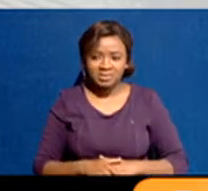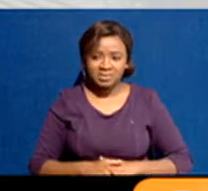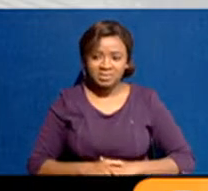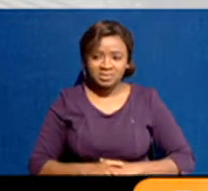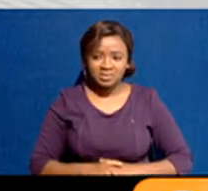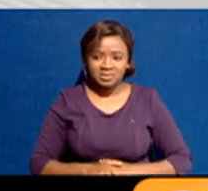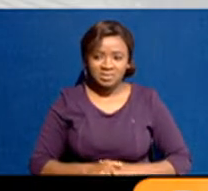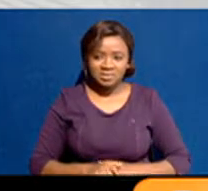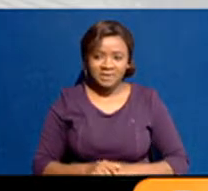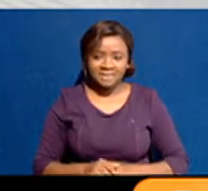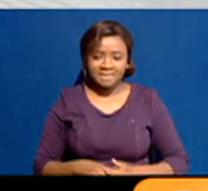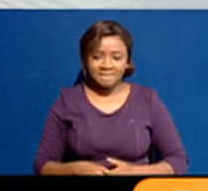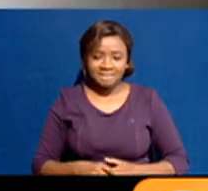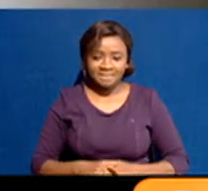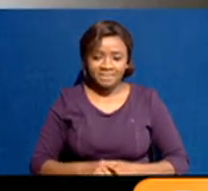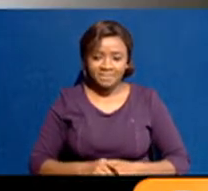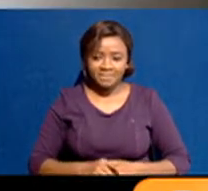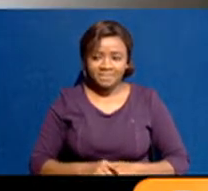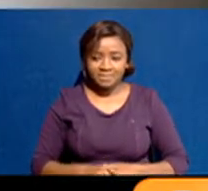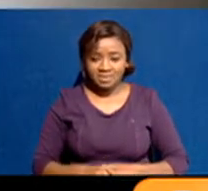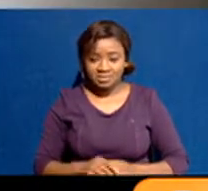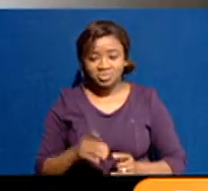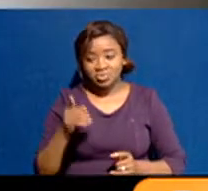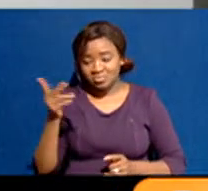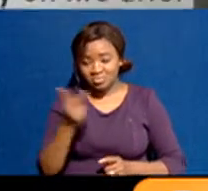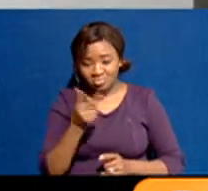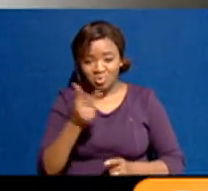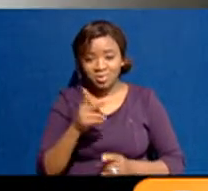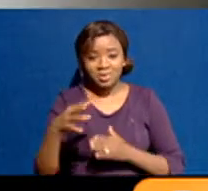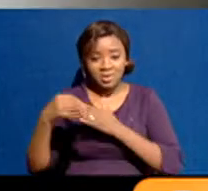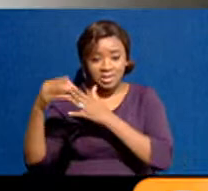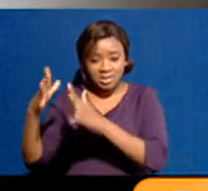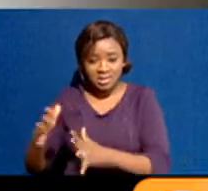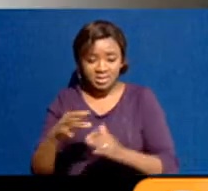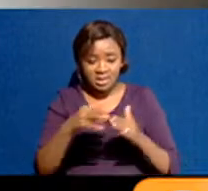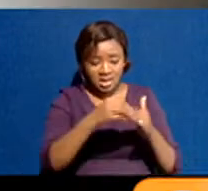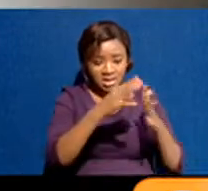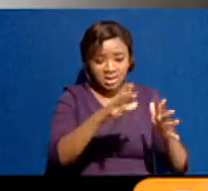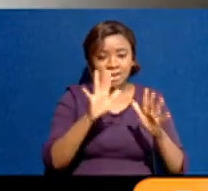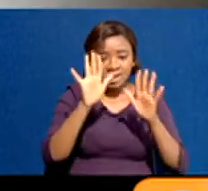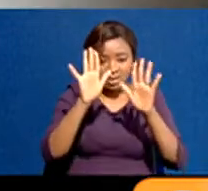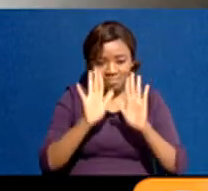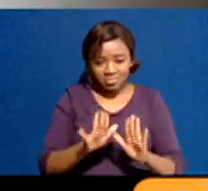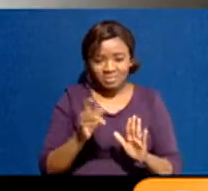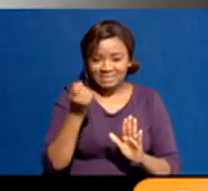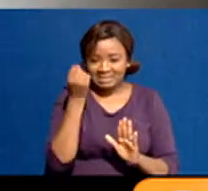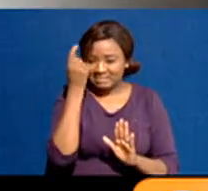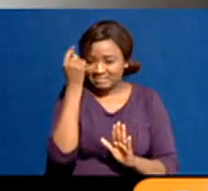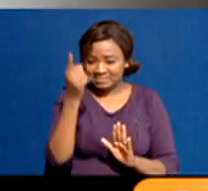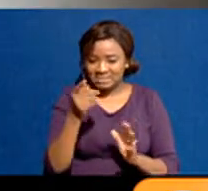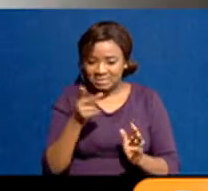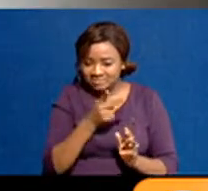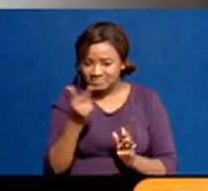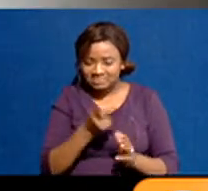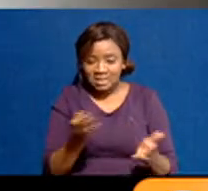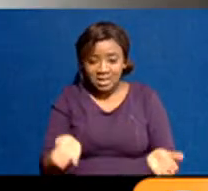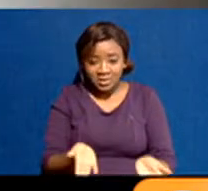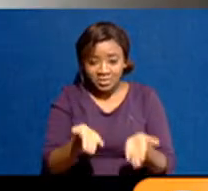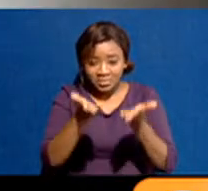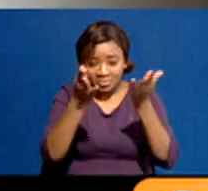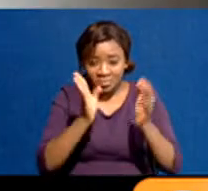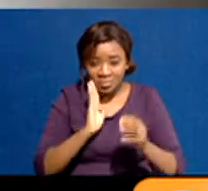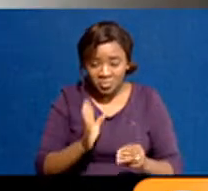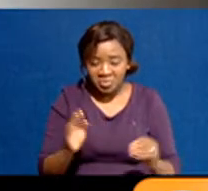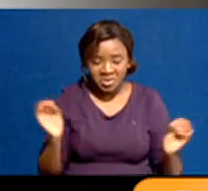And the people need to understand, leaders need to understand, nobody is going to win out of this. And that's why it's very important for all our leaders from both sides and